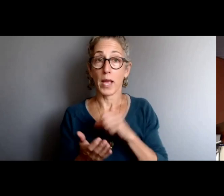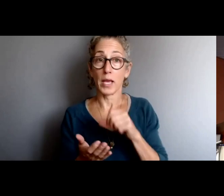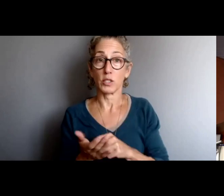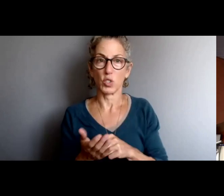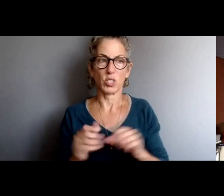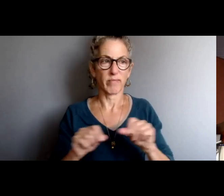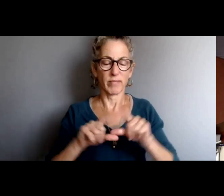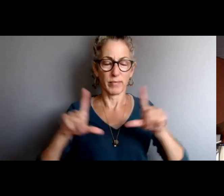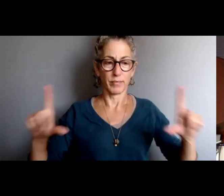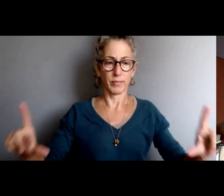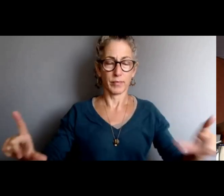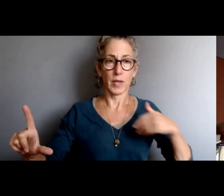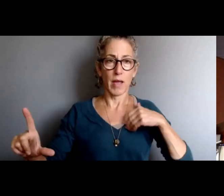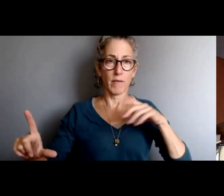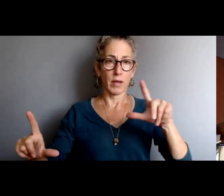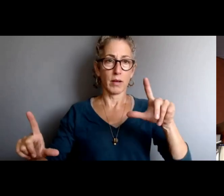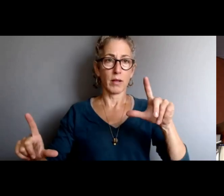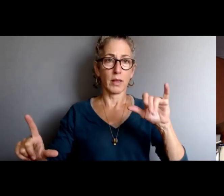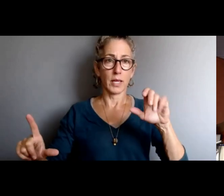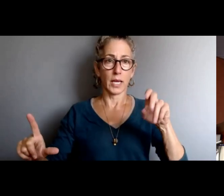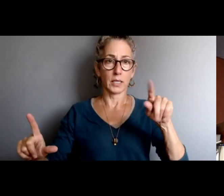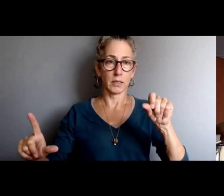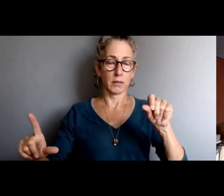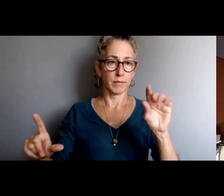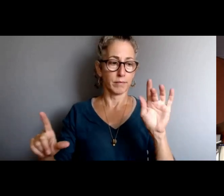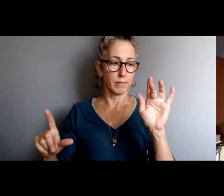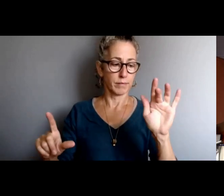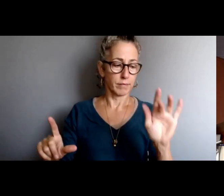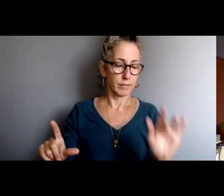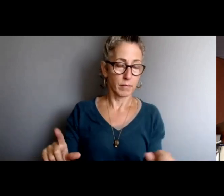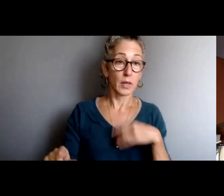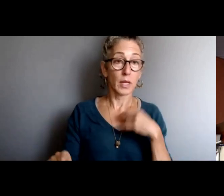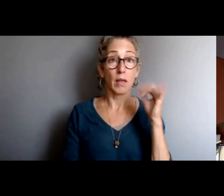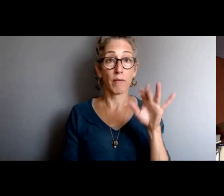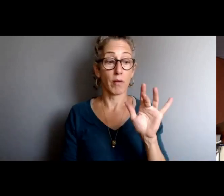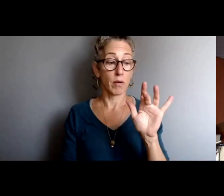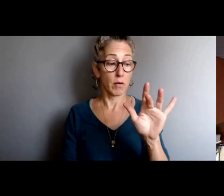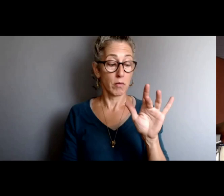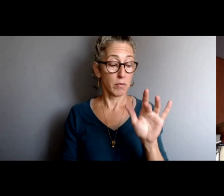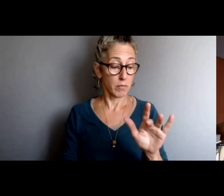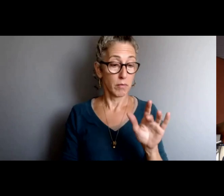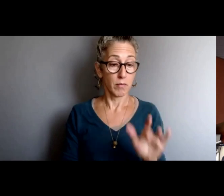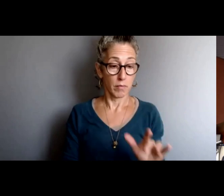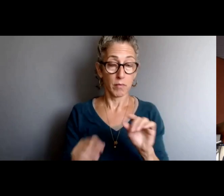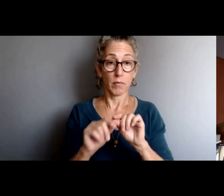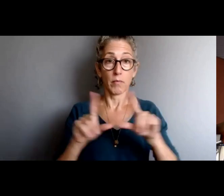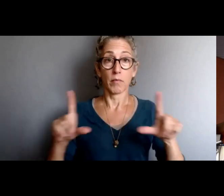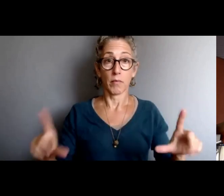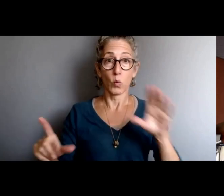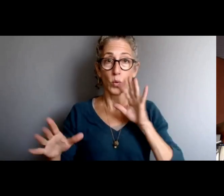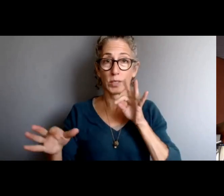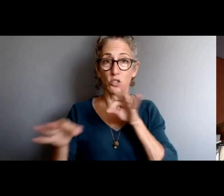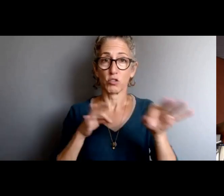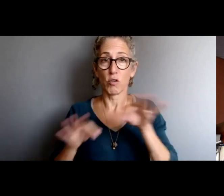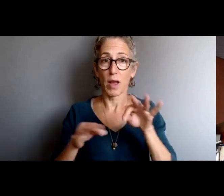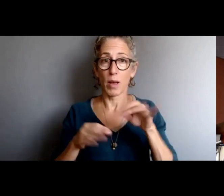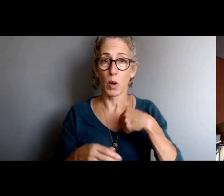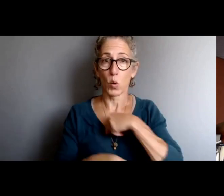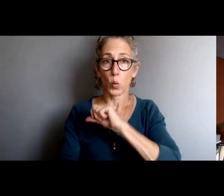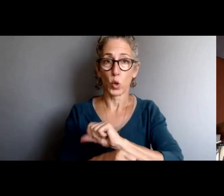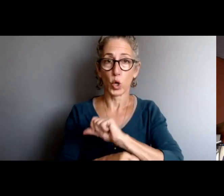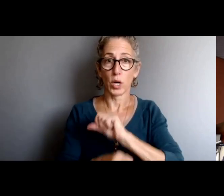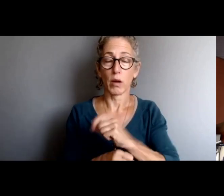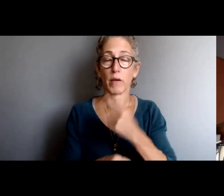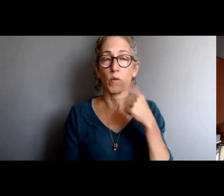pinned links that describe all of the work here being done at internal affairs.